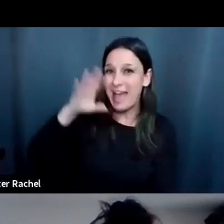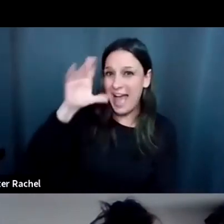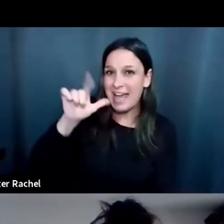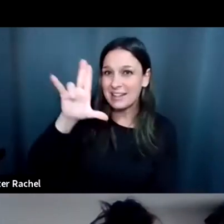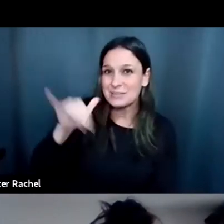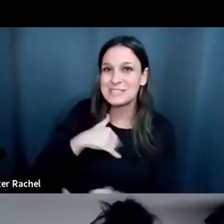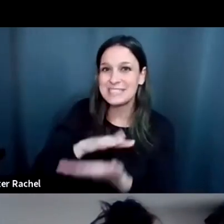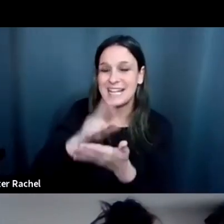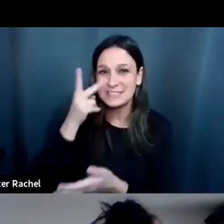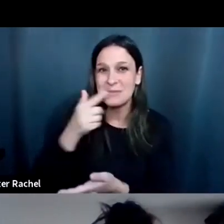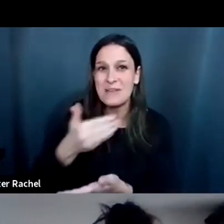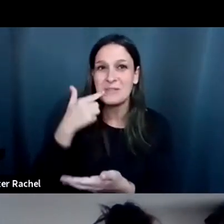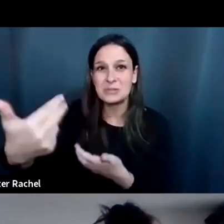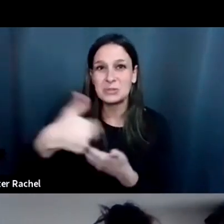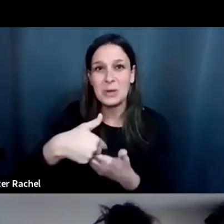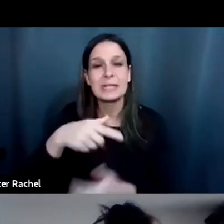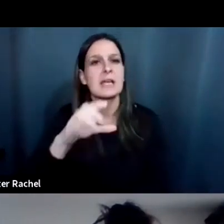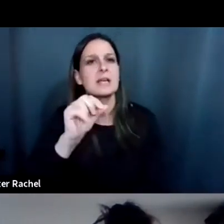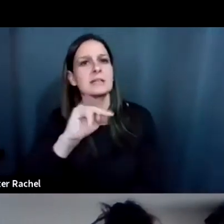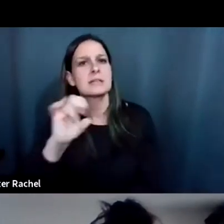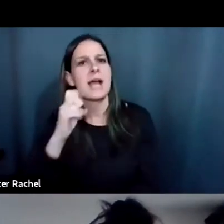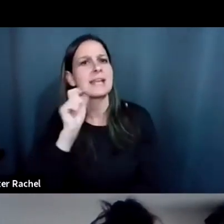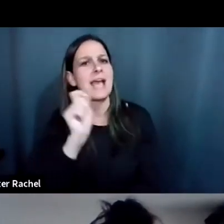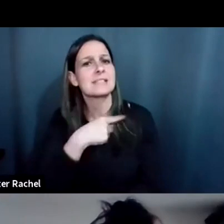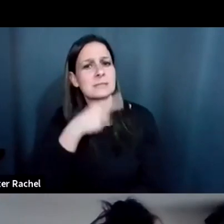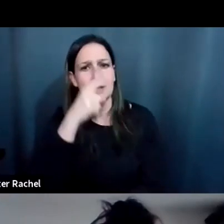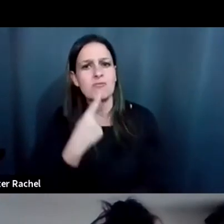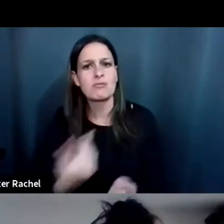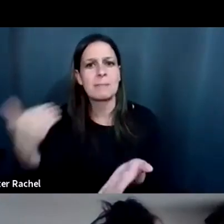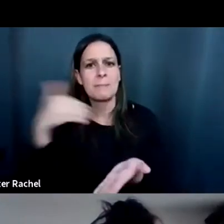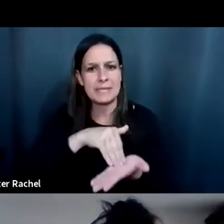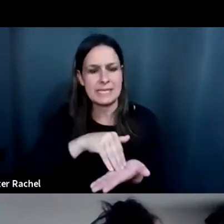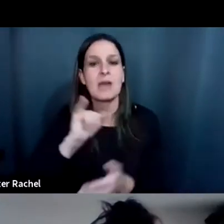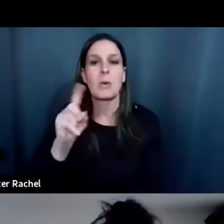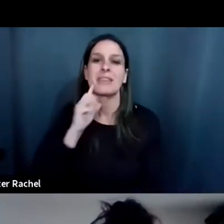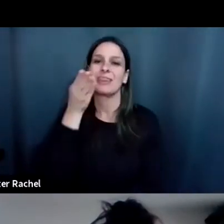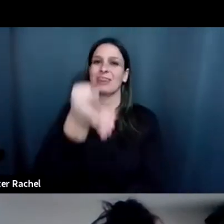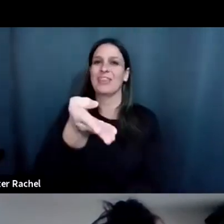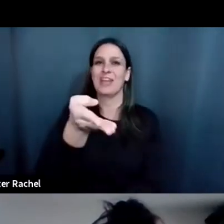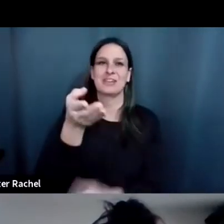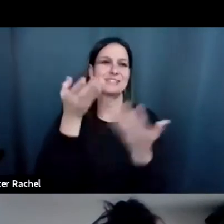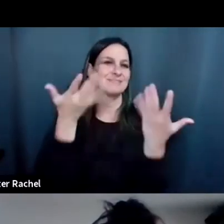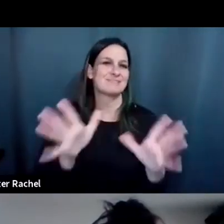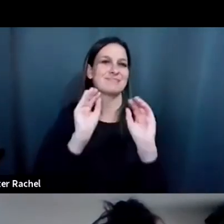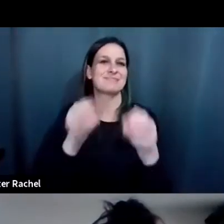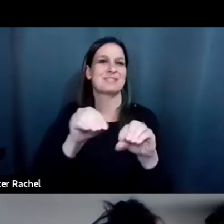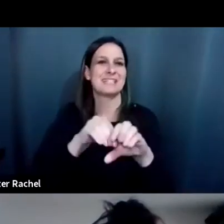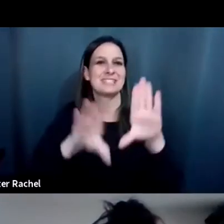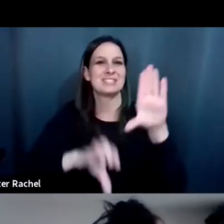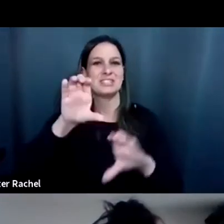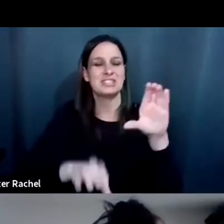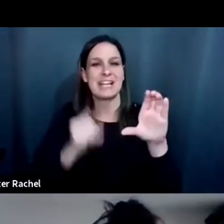us. Um, can you repeat the IOD? Um, oh, there it is. Um, for some of our